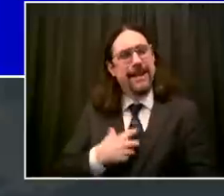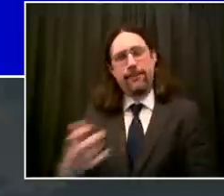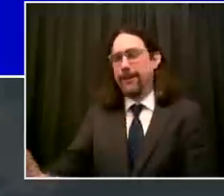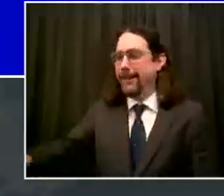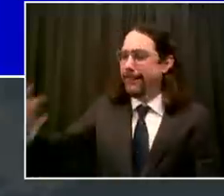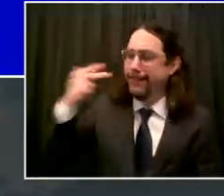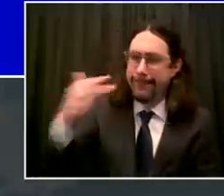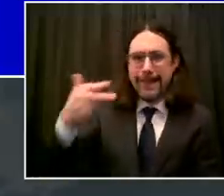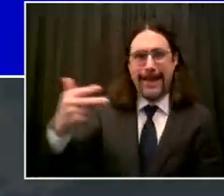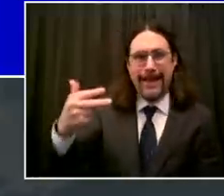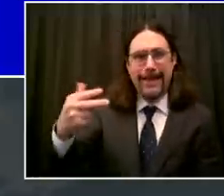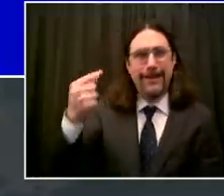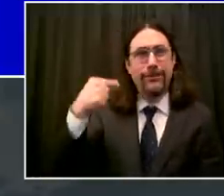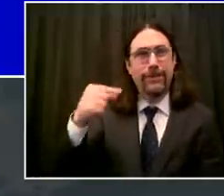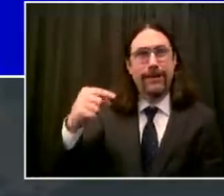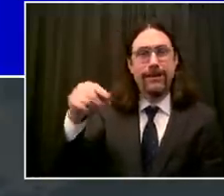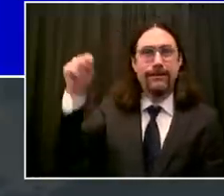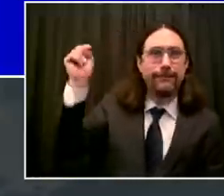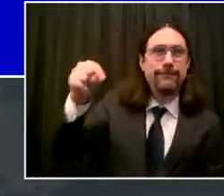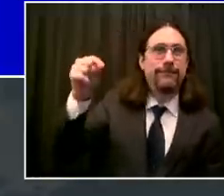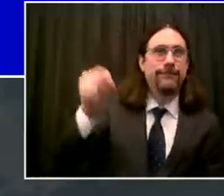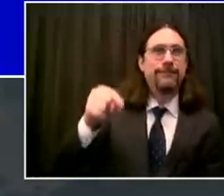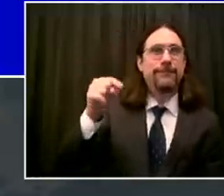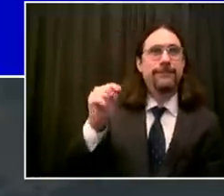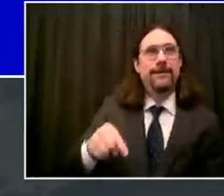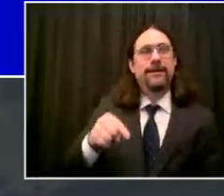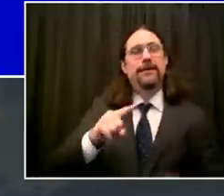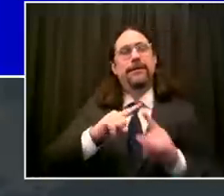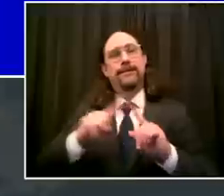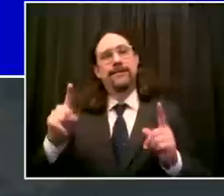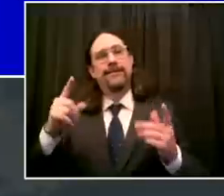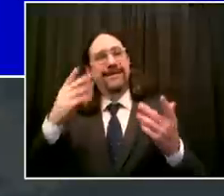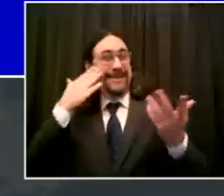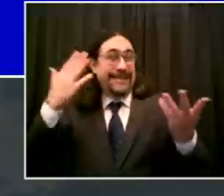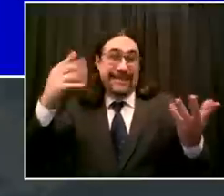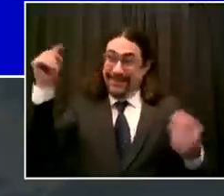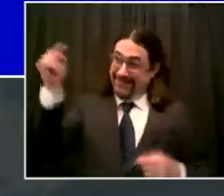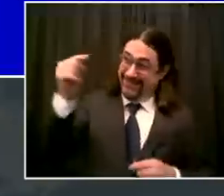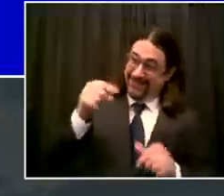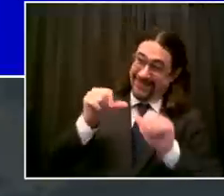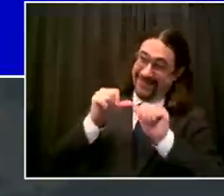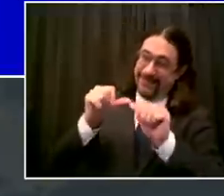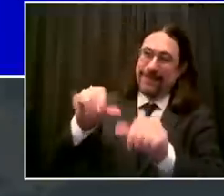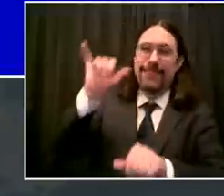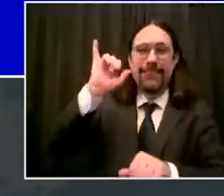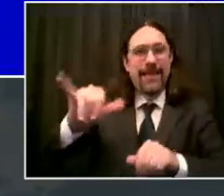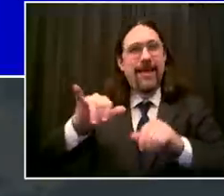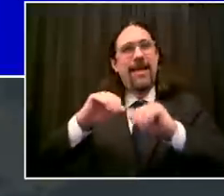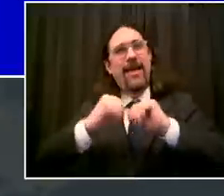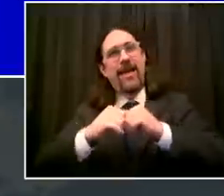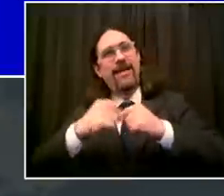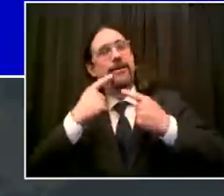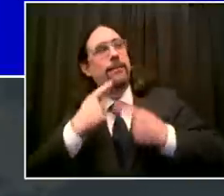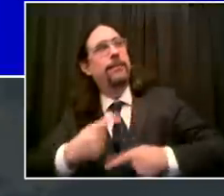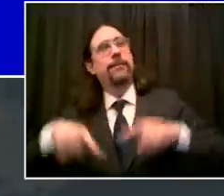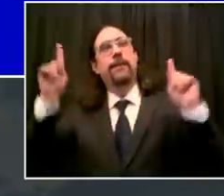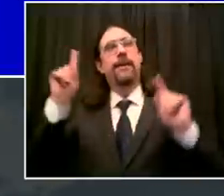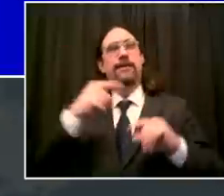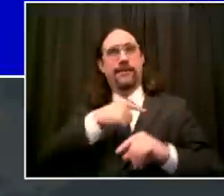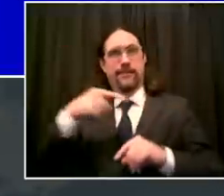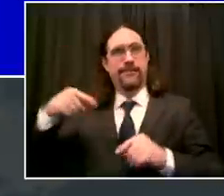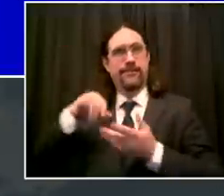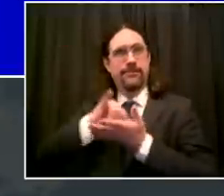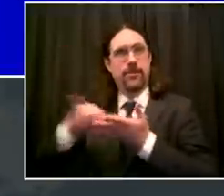more chance of starting to relax restrictions so we all got to stick with it here so indicator one daily number of people admitted to